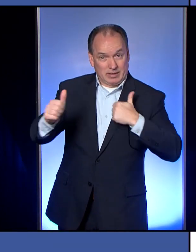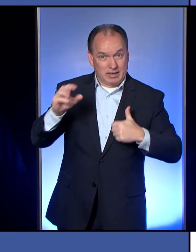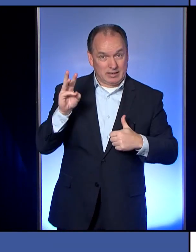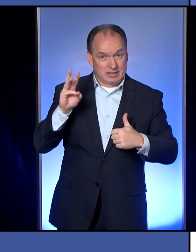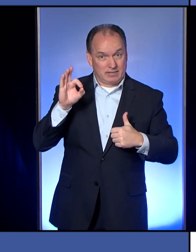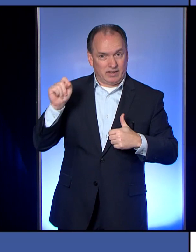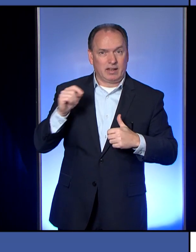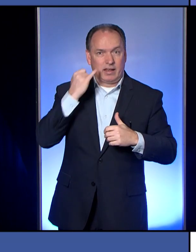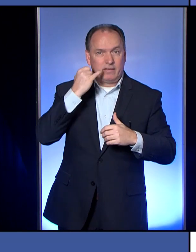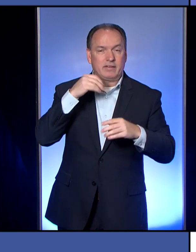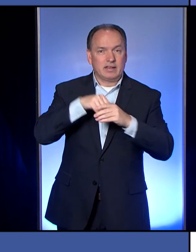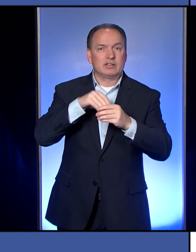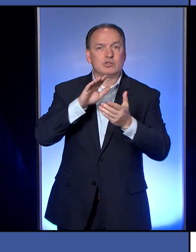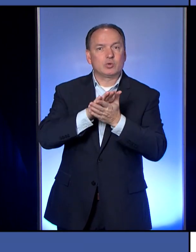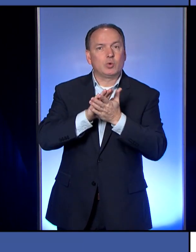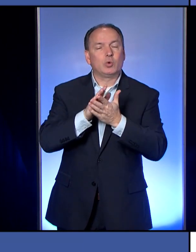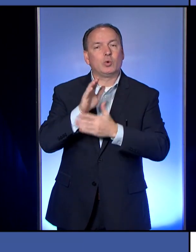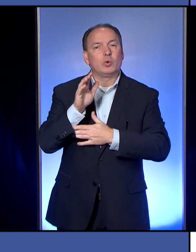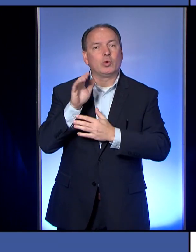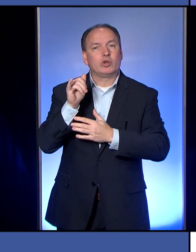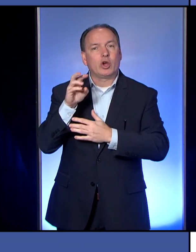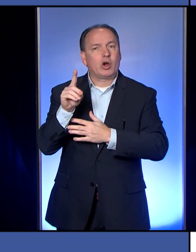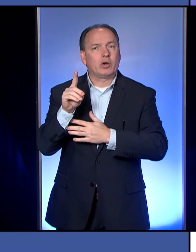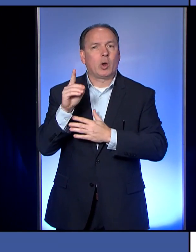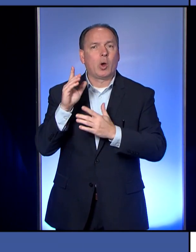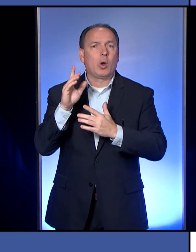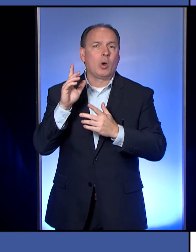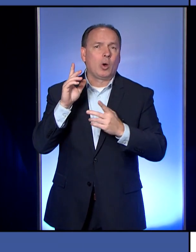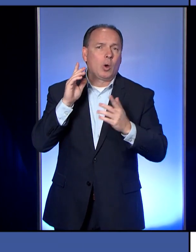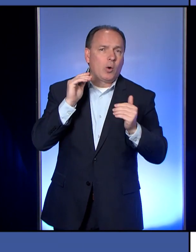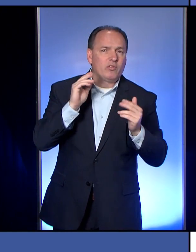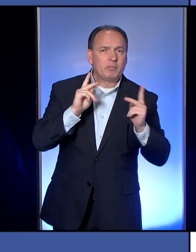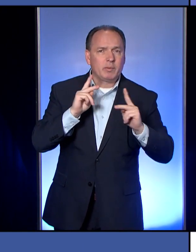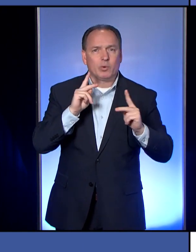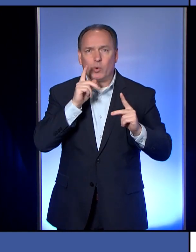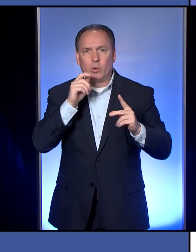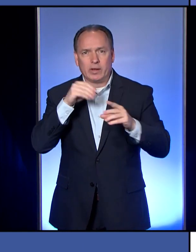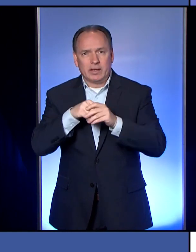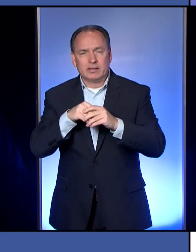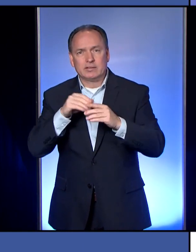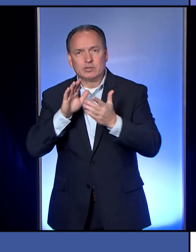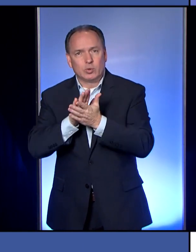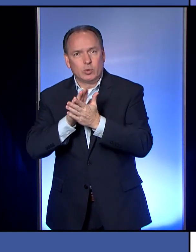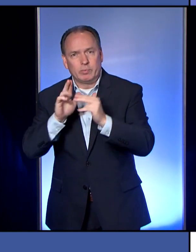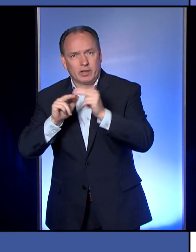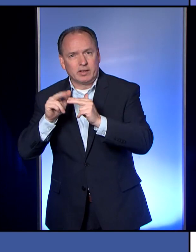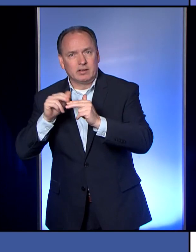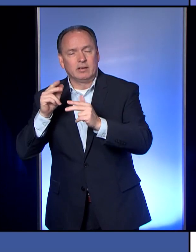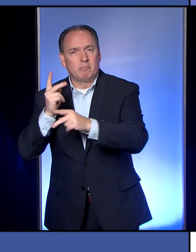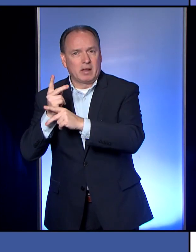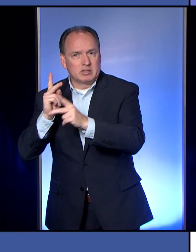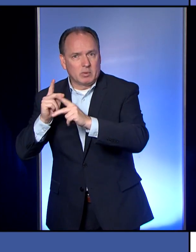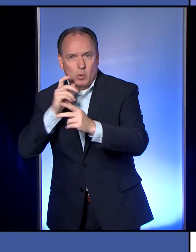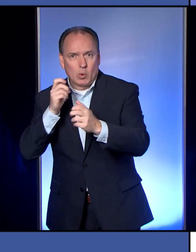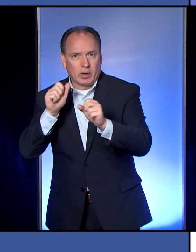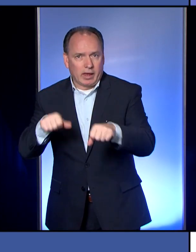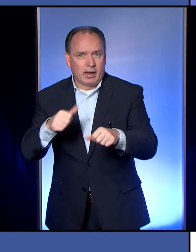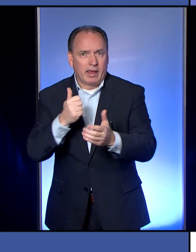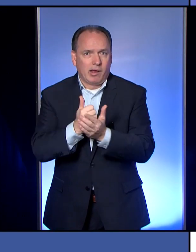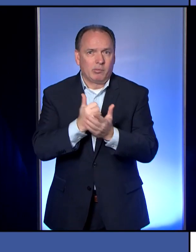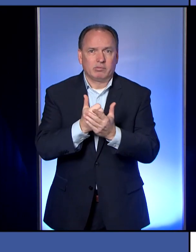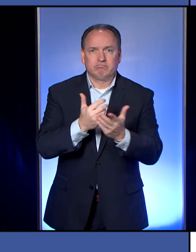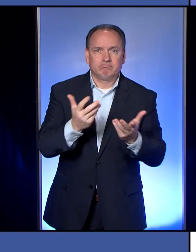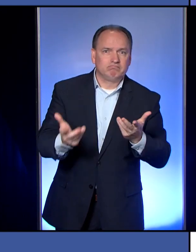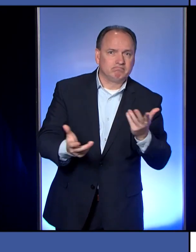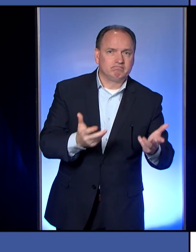a school yard, hopefully there are some people in the school building, maintenance people or whoever it might be who could help, you know,